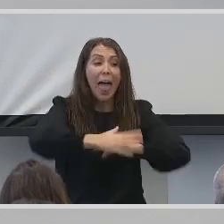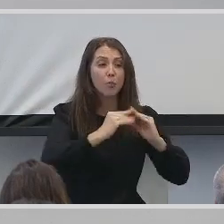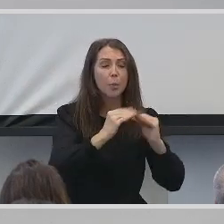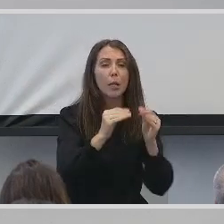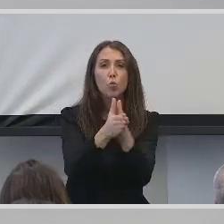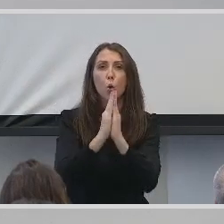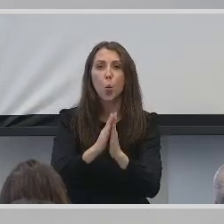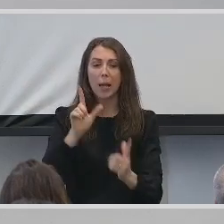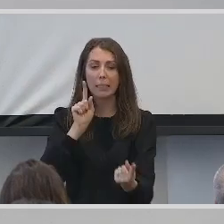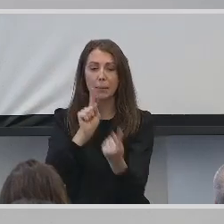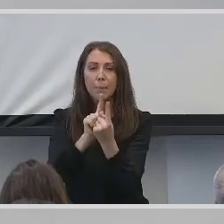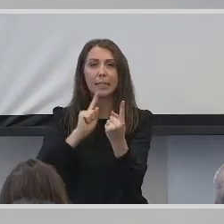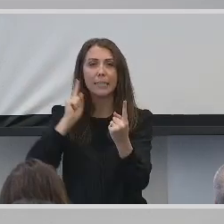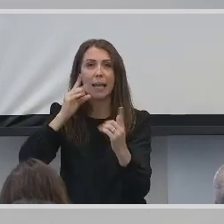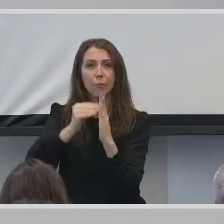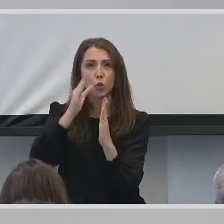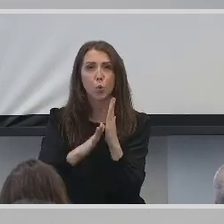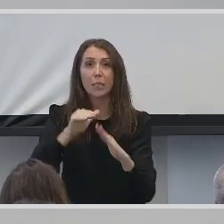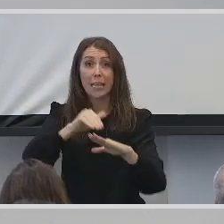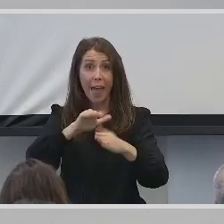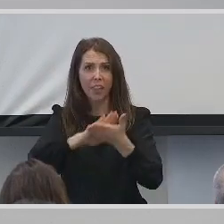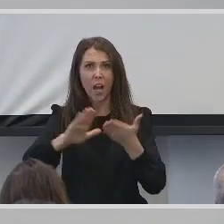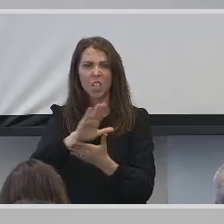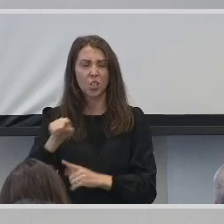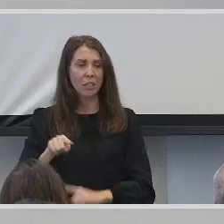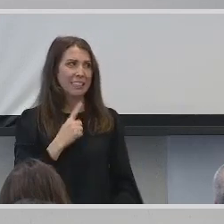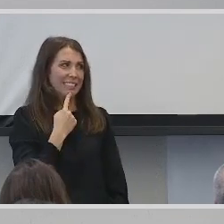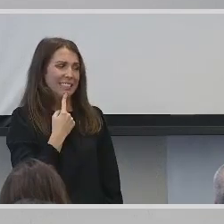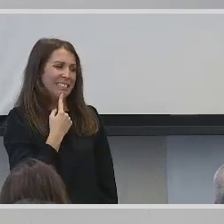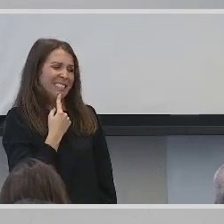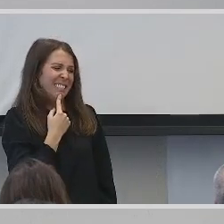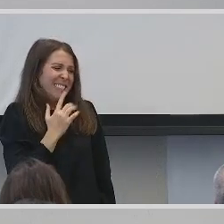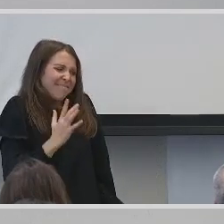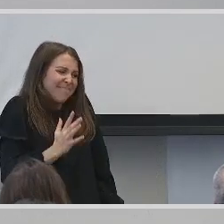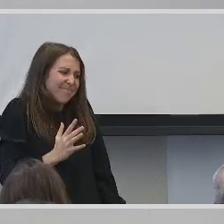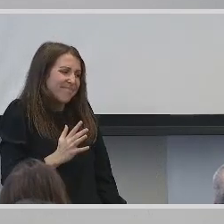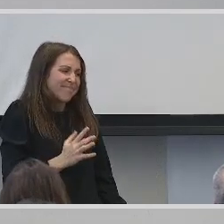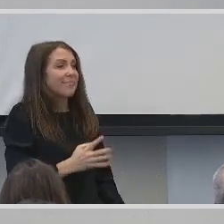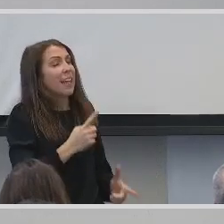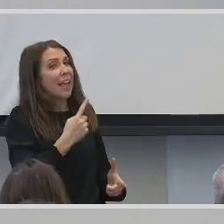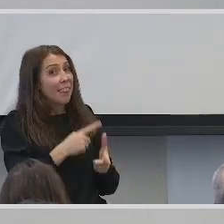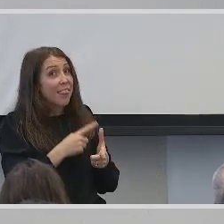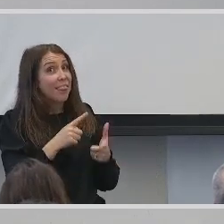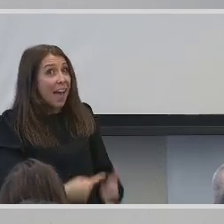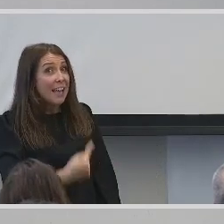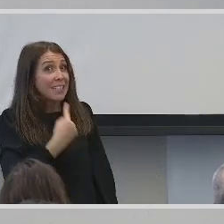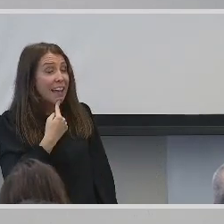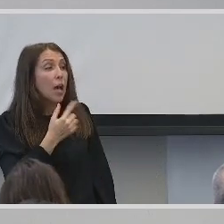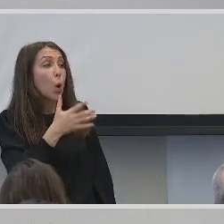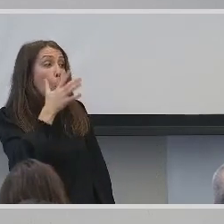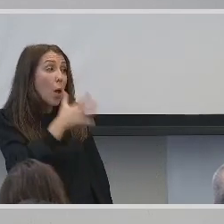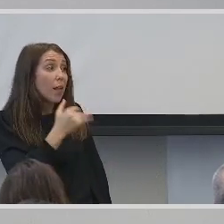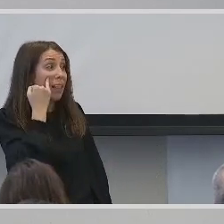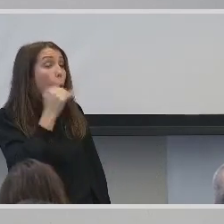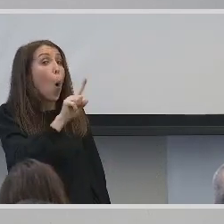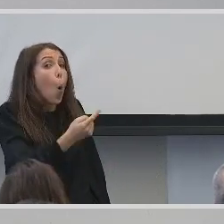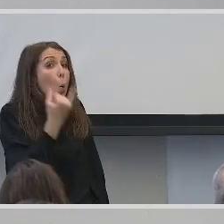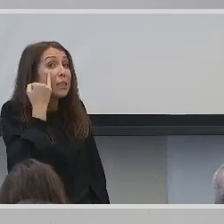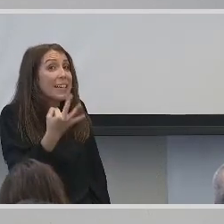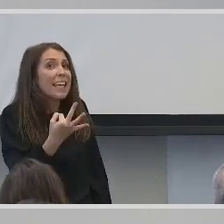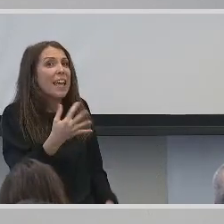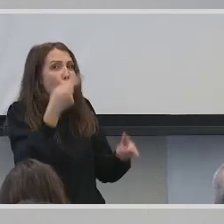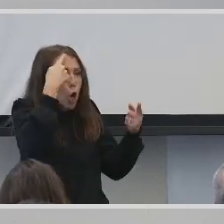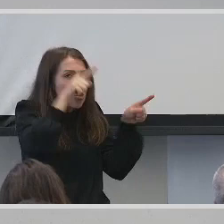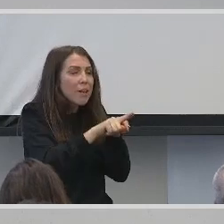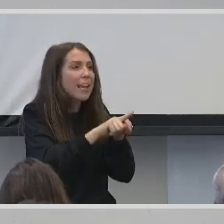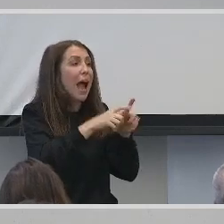to meet the deaf student at the college. She hesitated, and then she said she would arrange it only if I agreed to hide